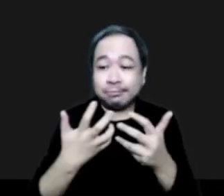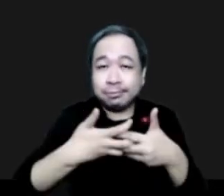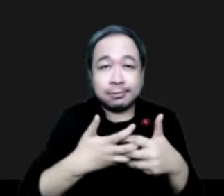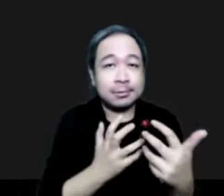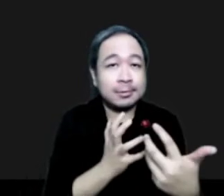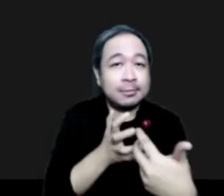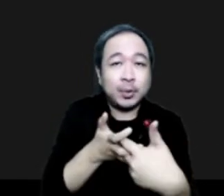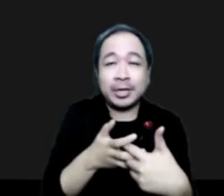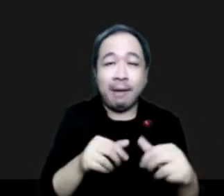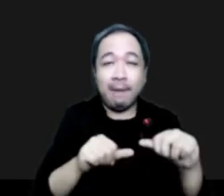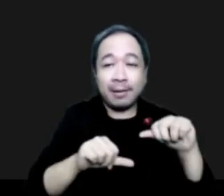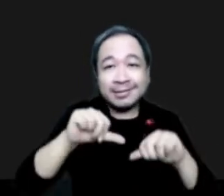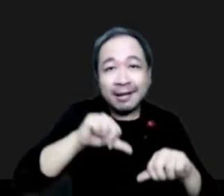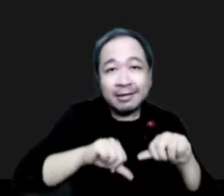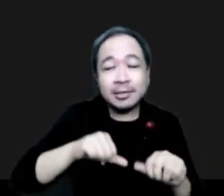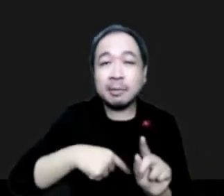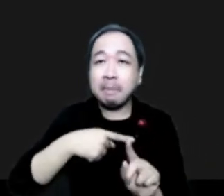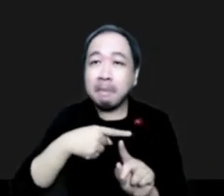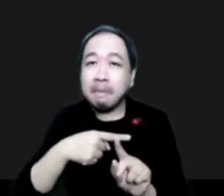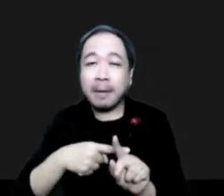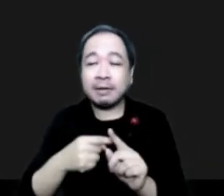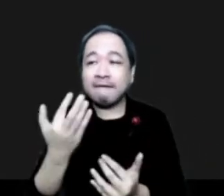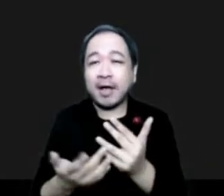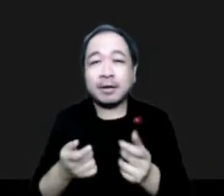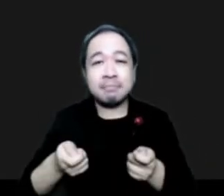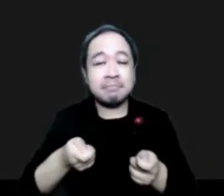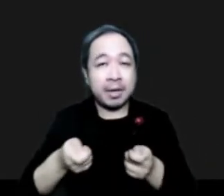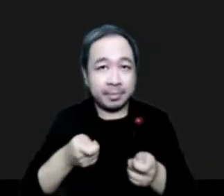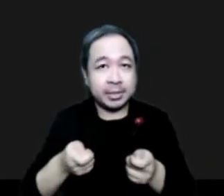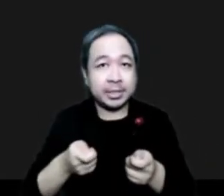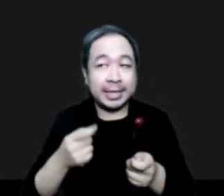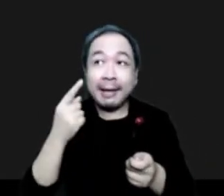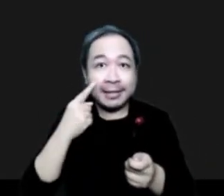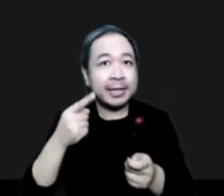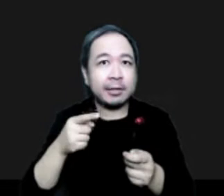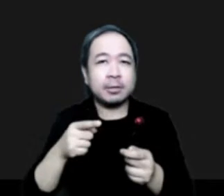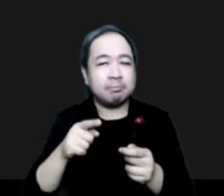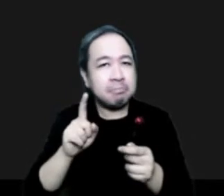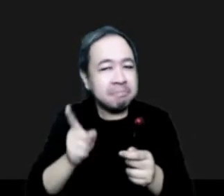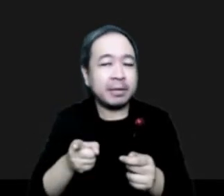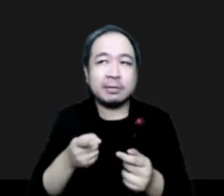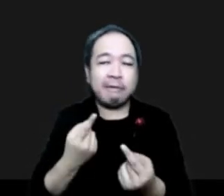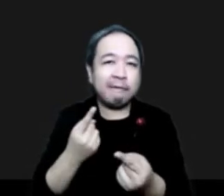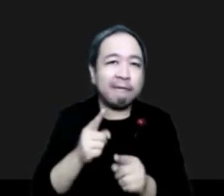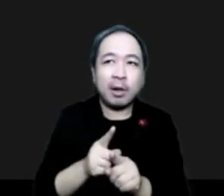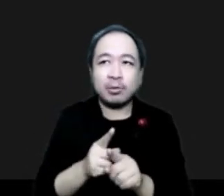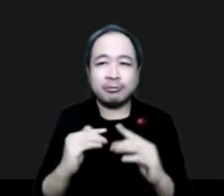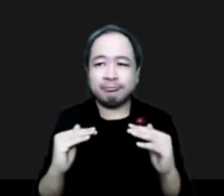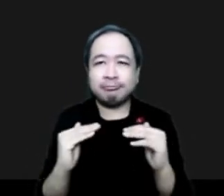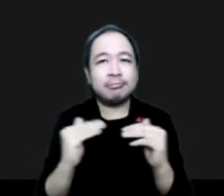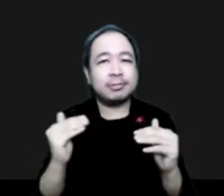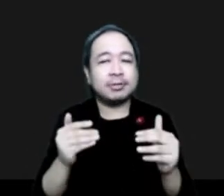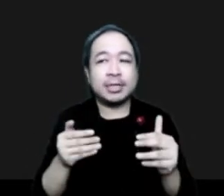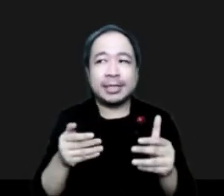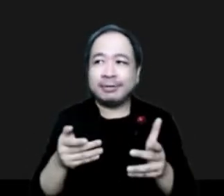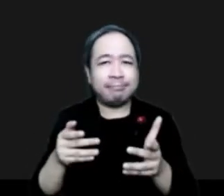approaches with socio-economic elements at multiple levels for the planning and implementation of a balanced approach to managing fires is crucial.